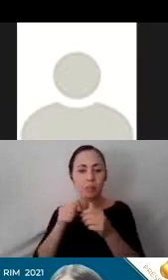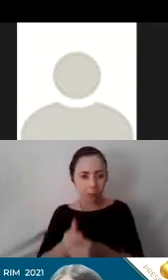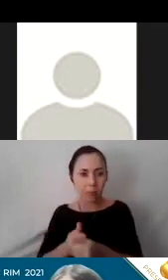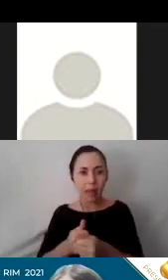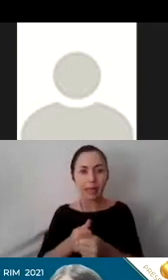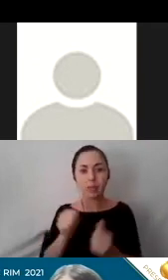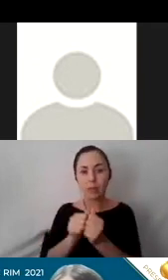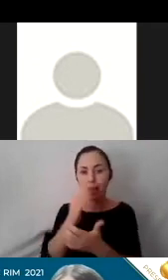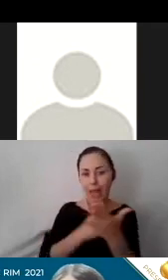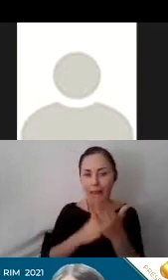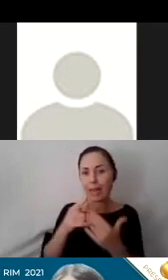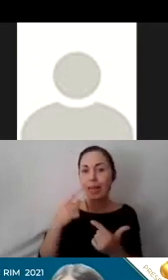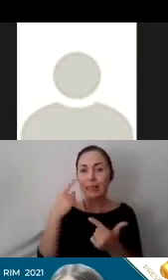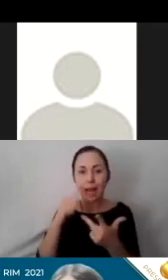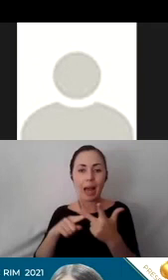for accessibility.